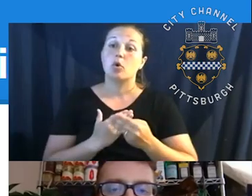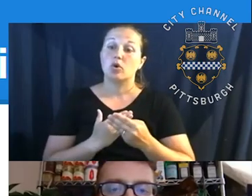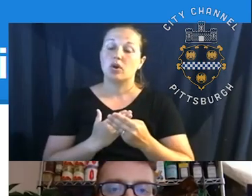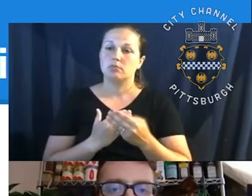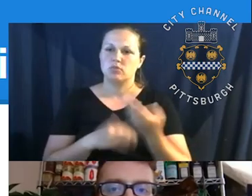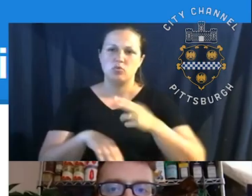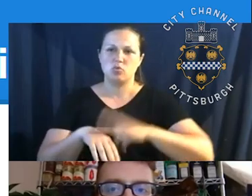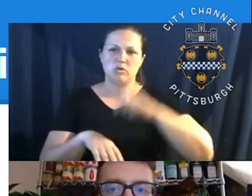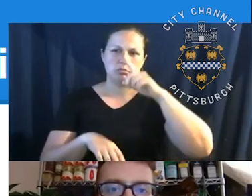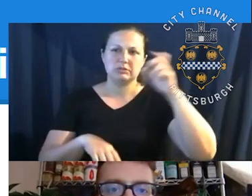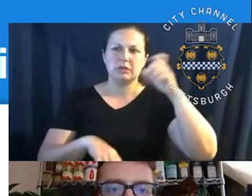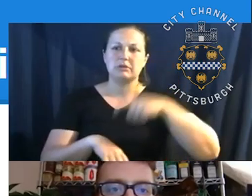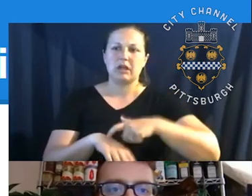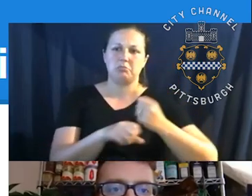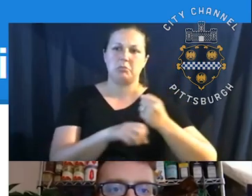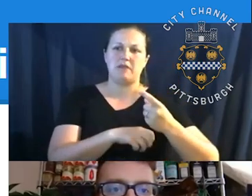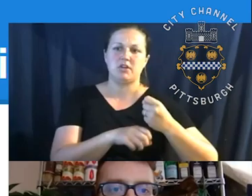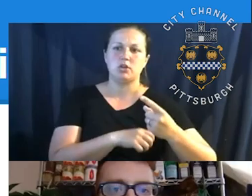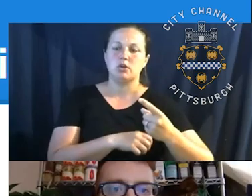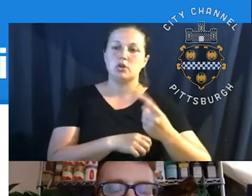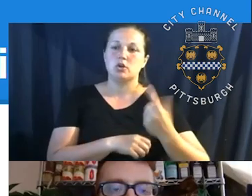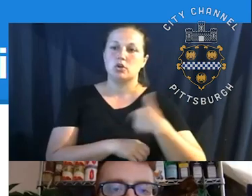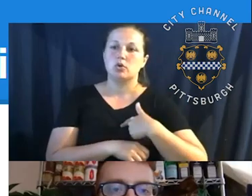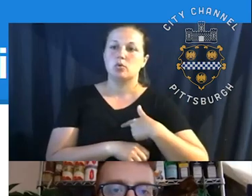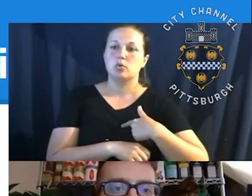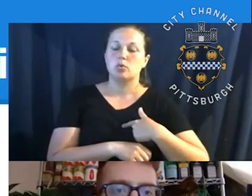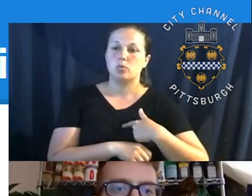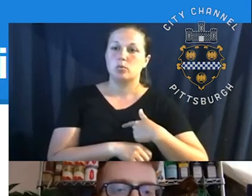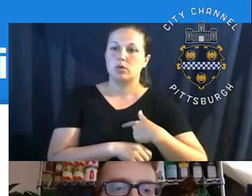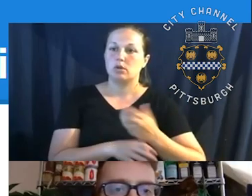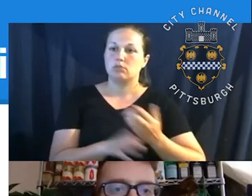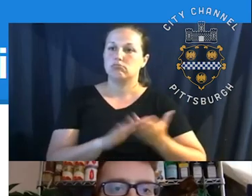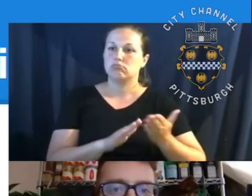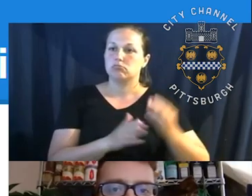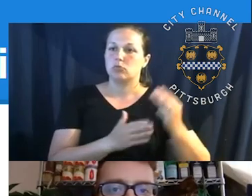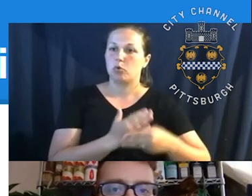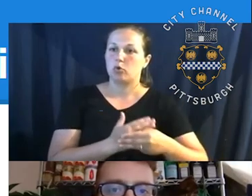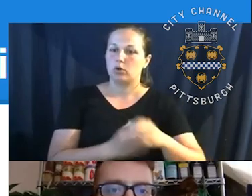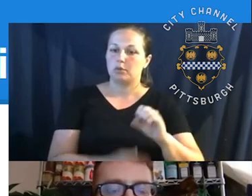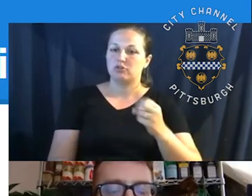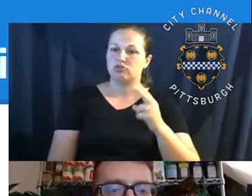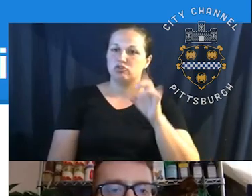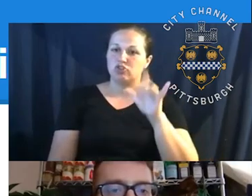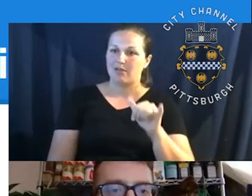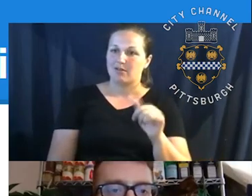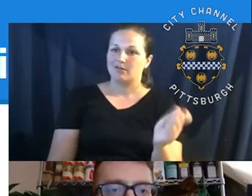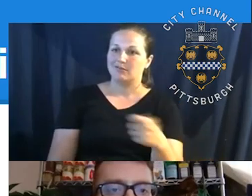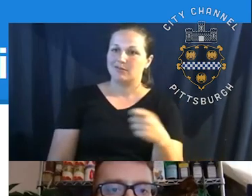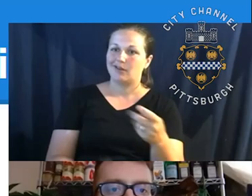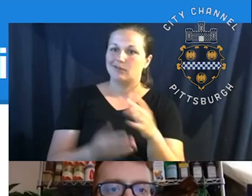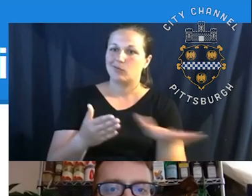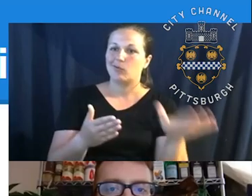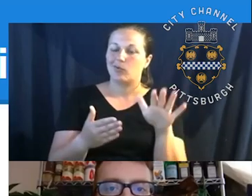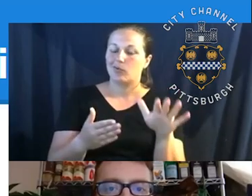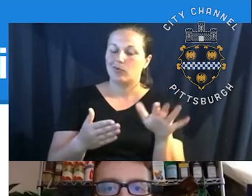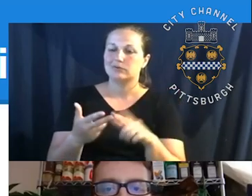seasons, uh, at, uh, the courts at Shen Lane. There's a pretty robust program out of Highland Park. Uh, we also, uh,